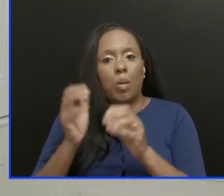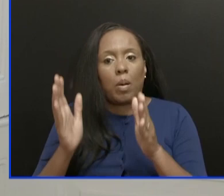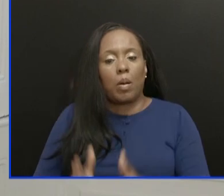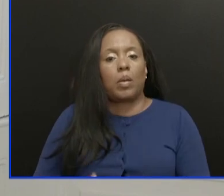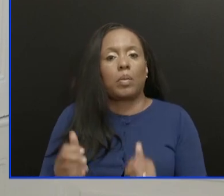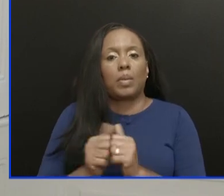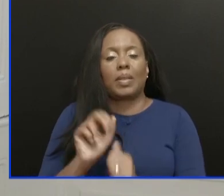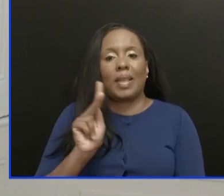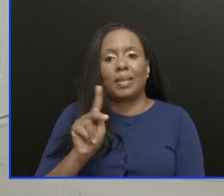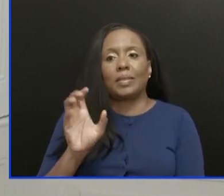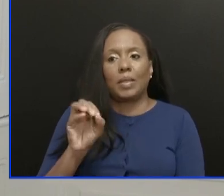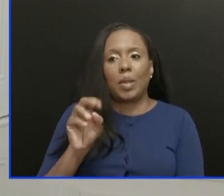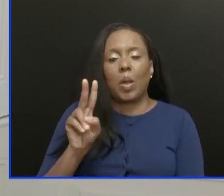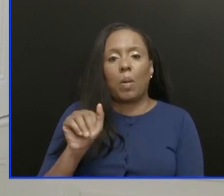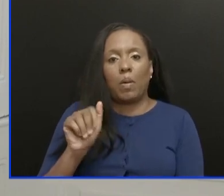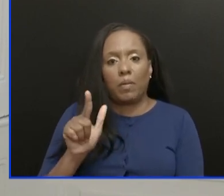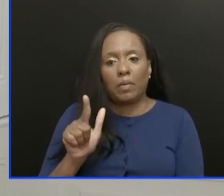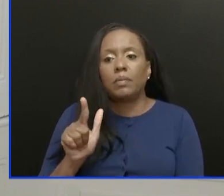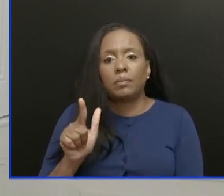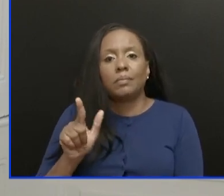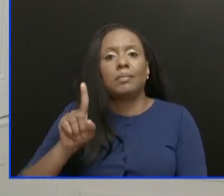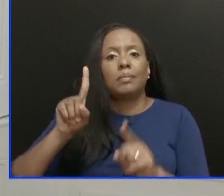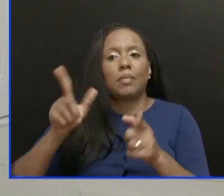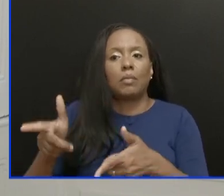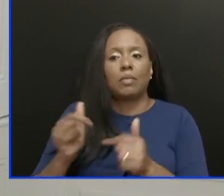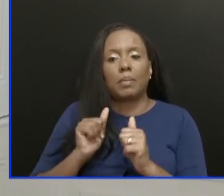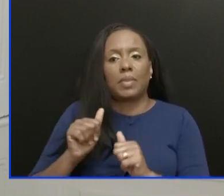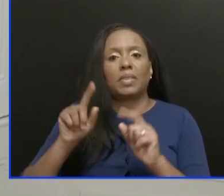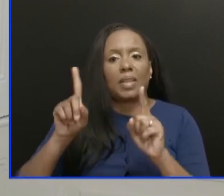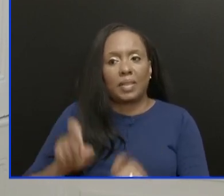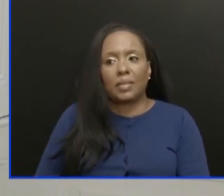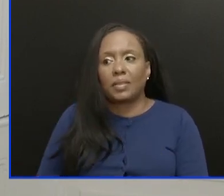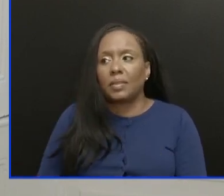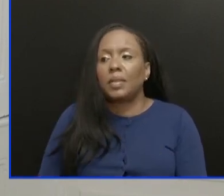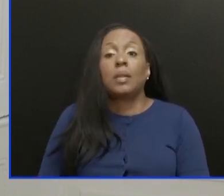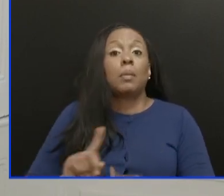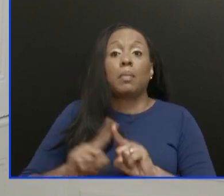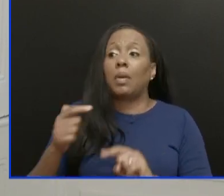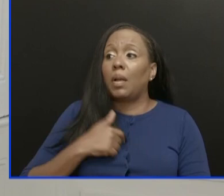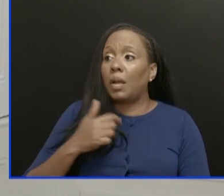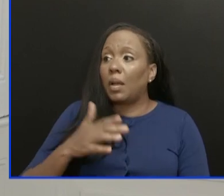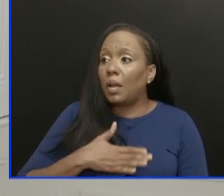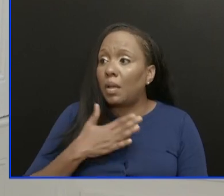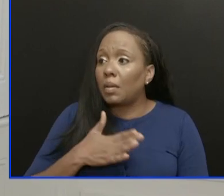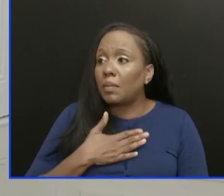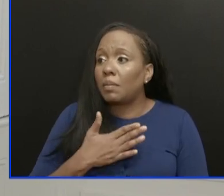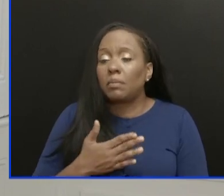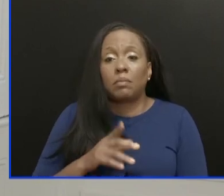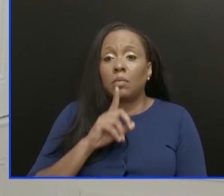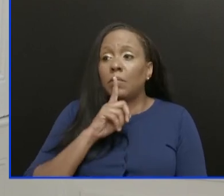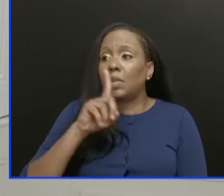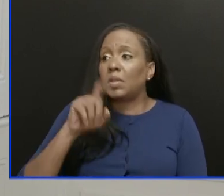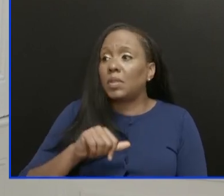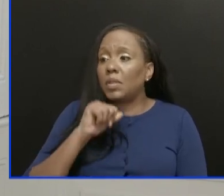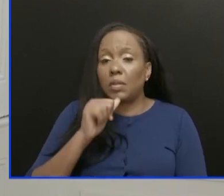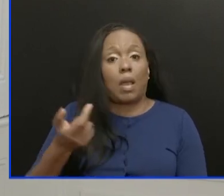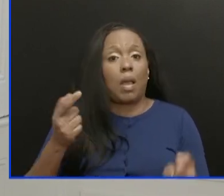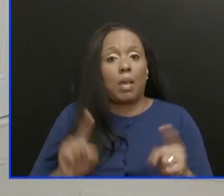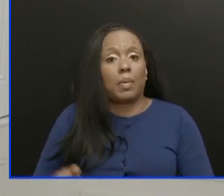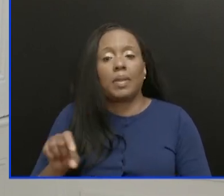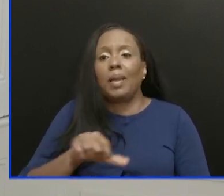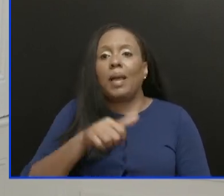with cricket. But I am glad that you have brought this to my attention, because this should not occur in the other stands.